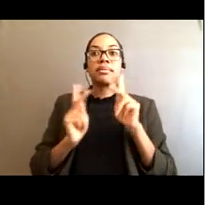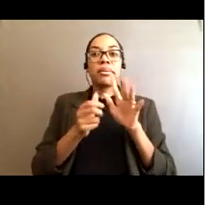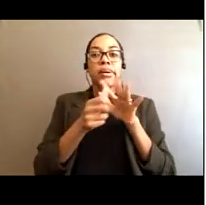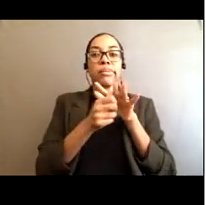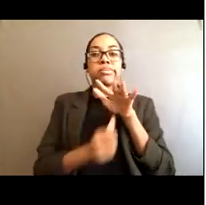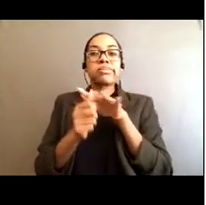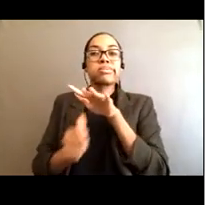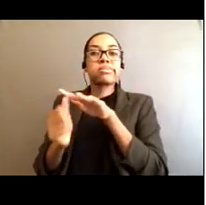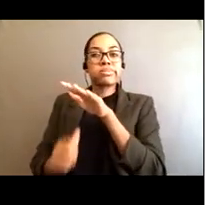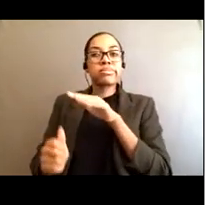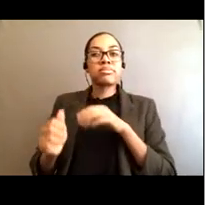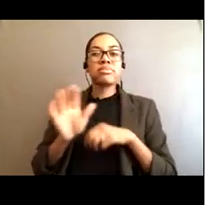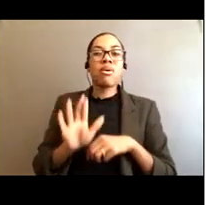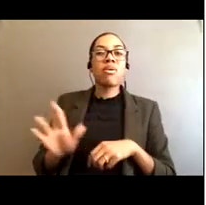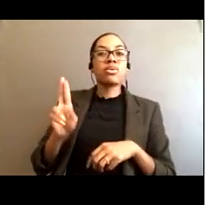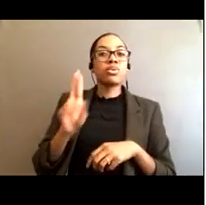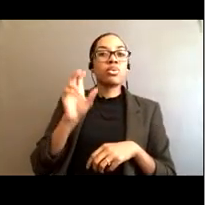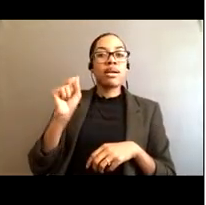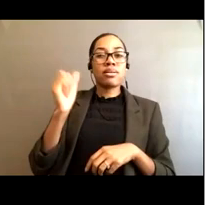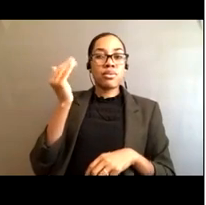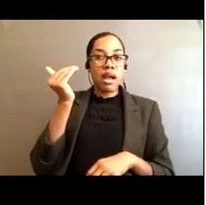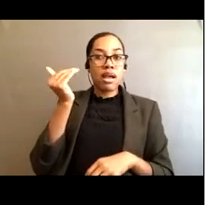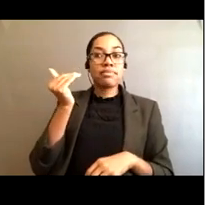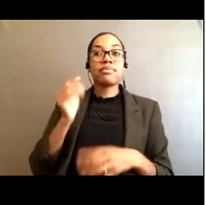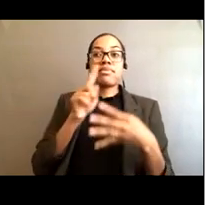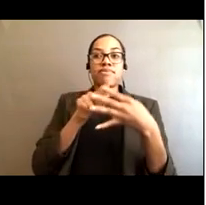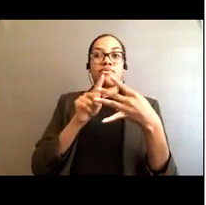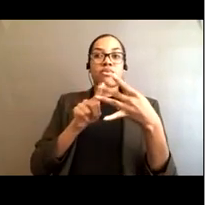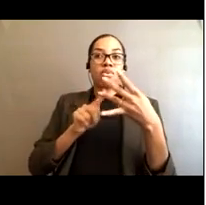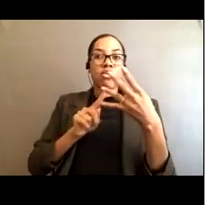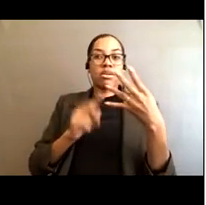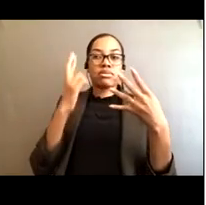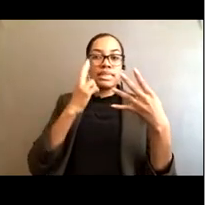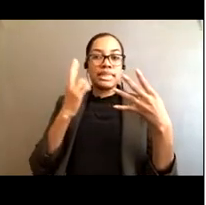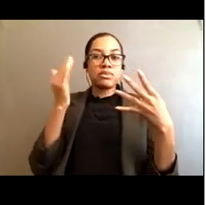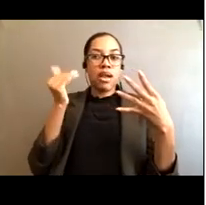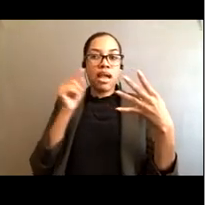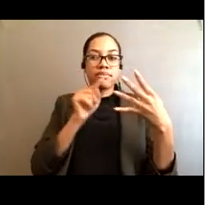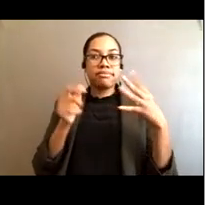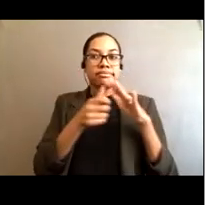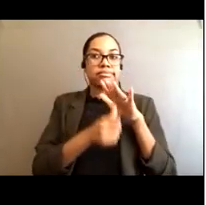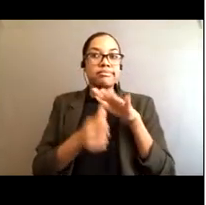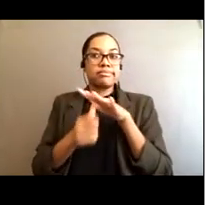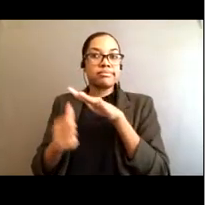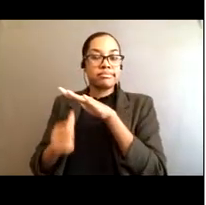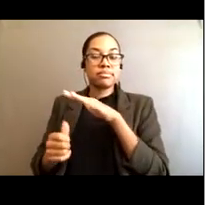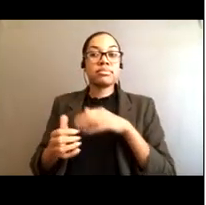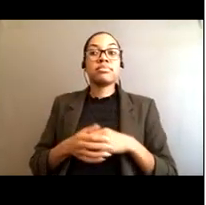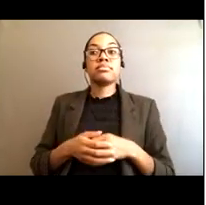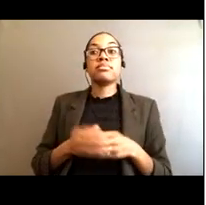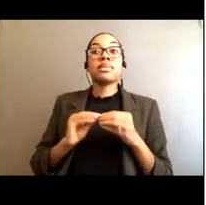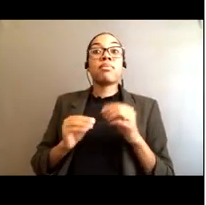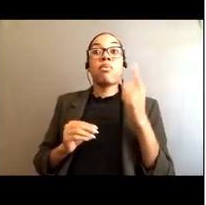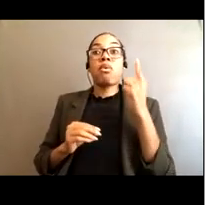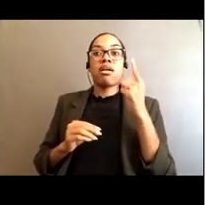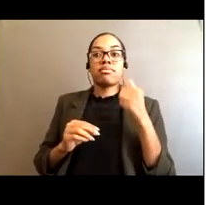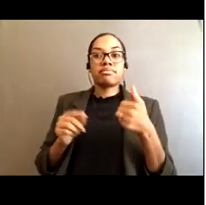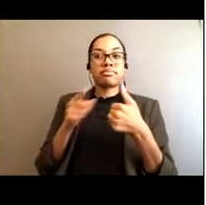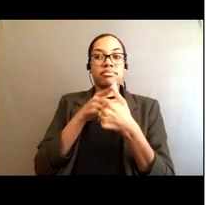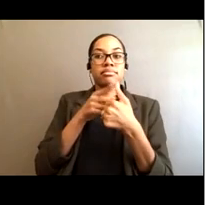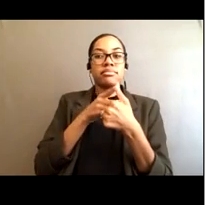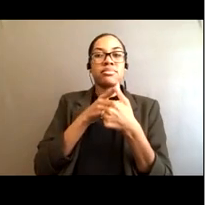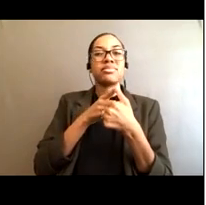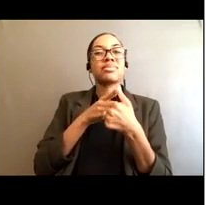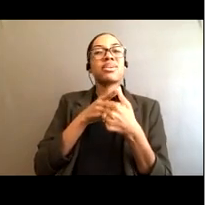States? And there's four main reasons for that. For one, they can be hard to identify. This picture from